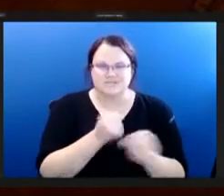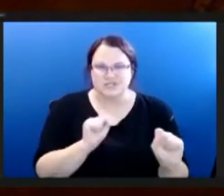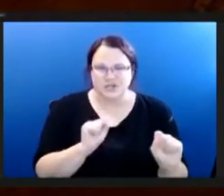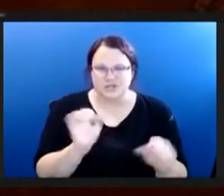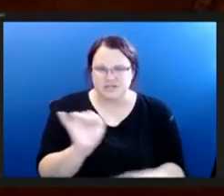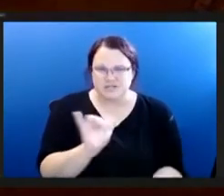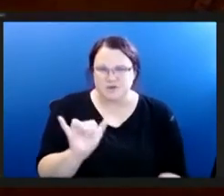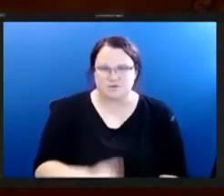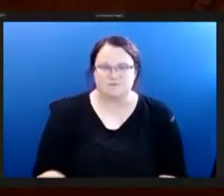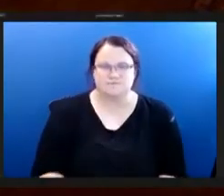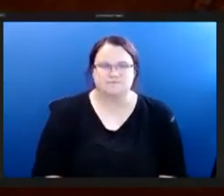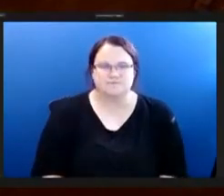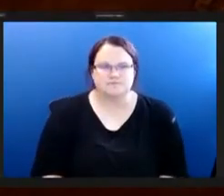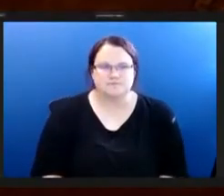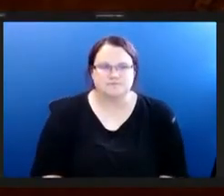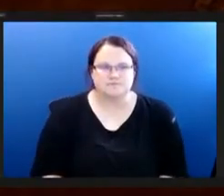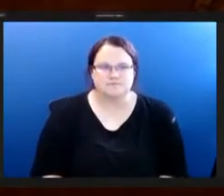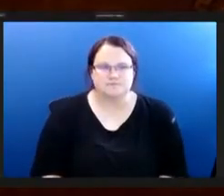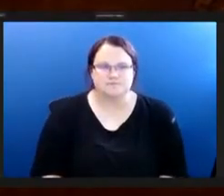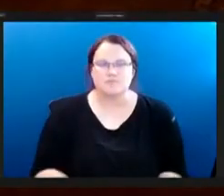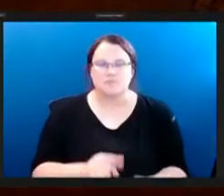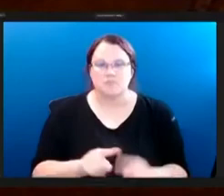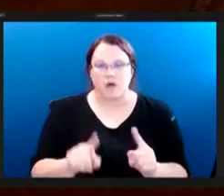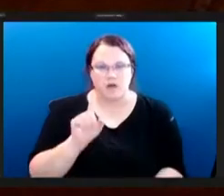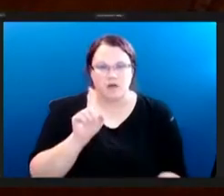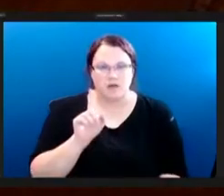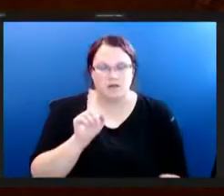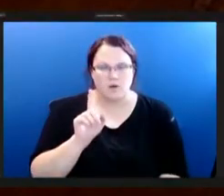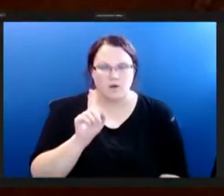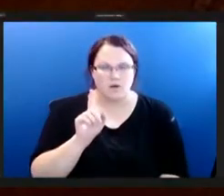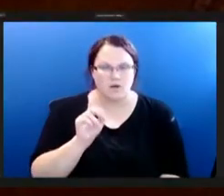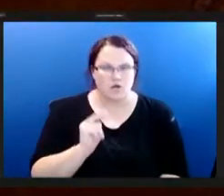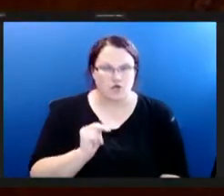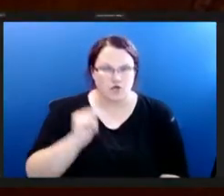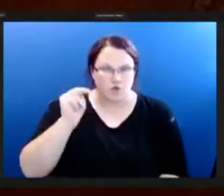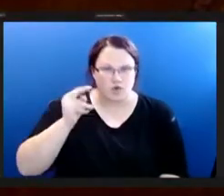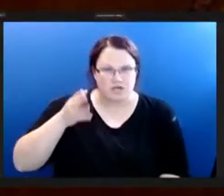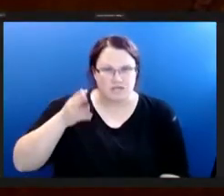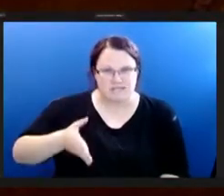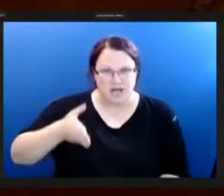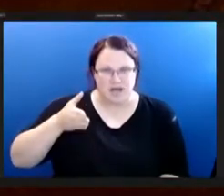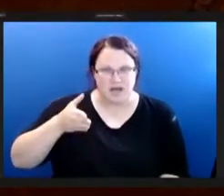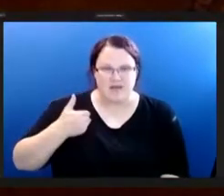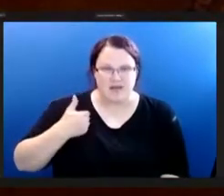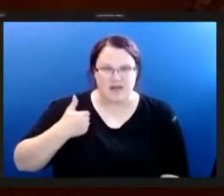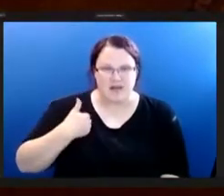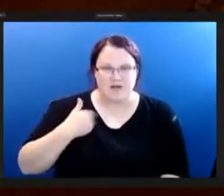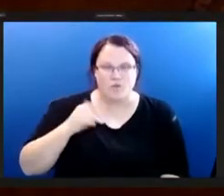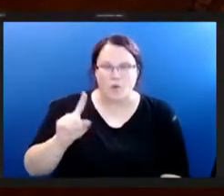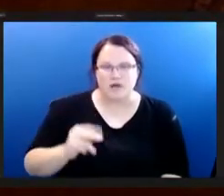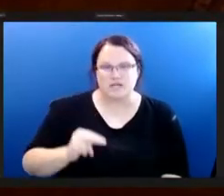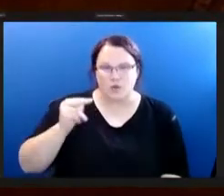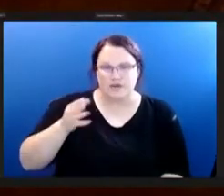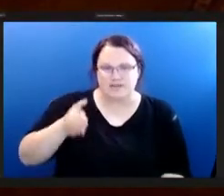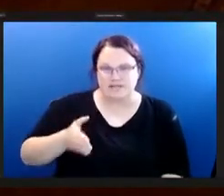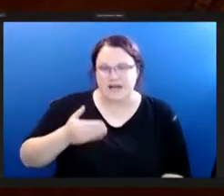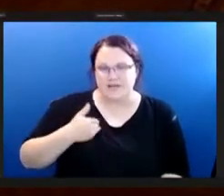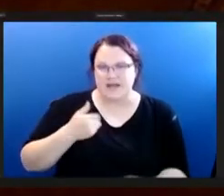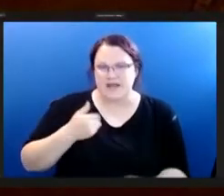but regardless under one north side there is under that umbrella one north side there is um an effort